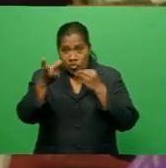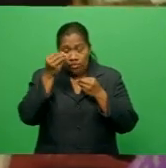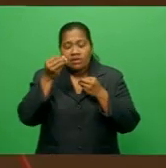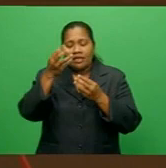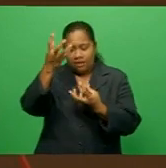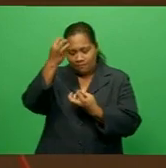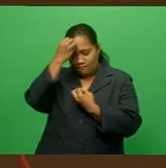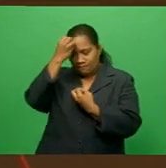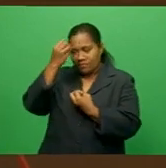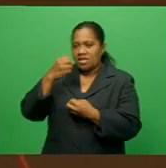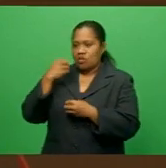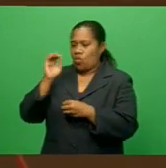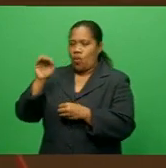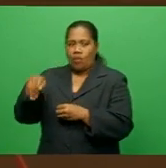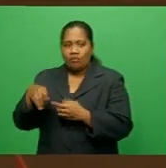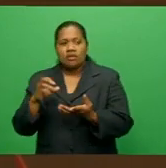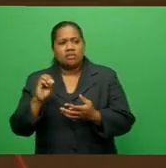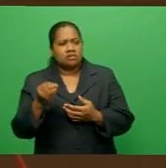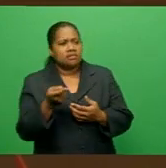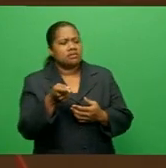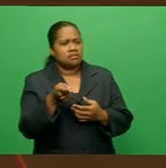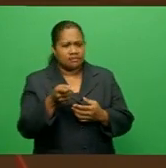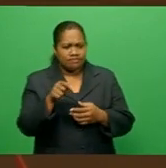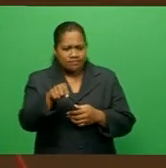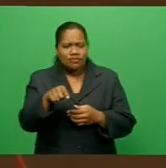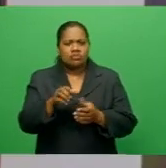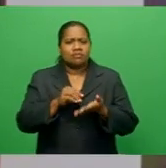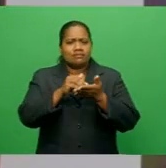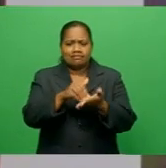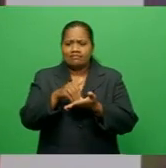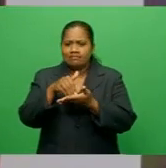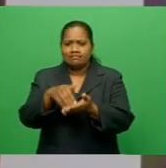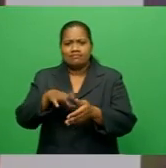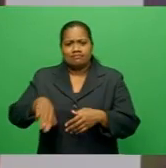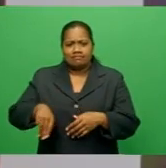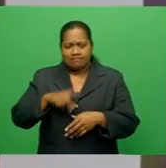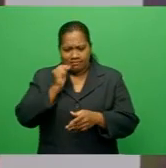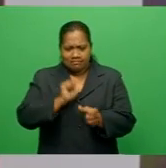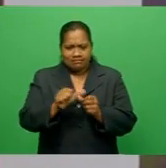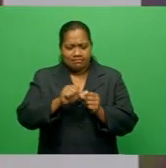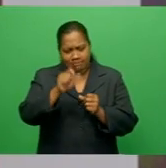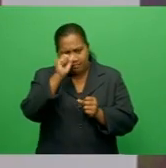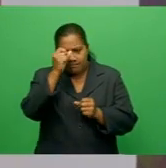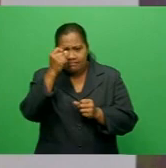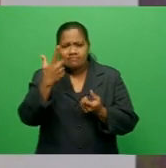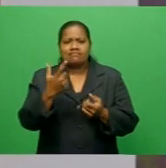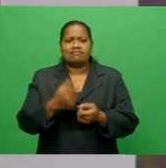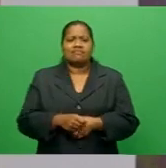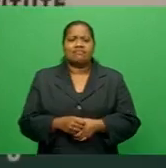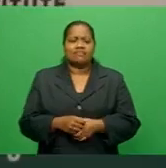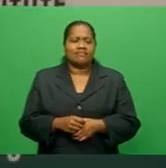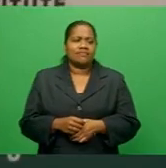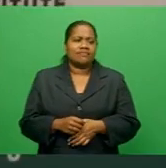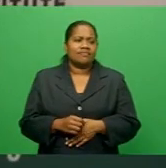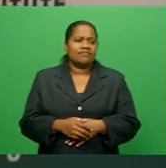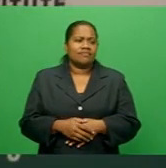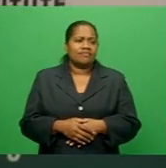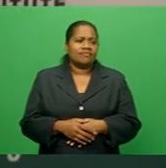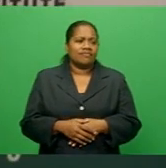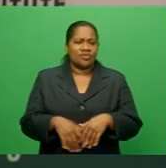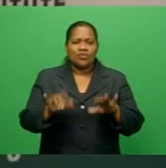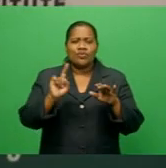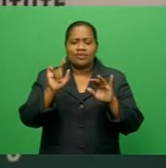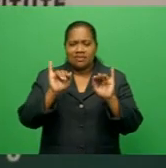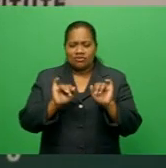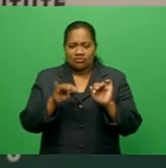says the convention is there to help its members better understand and address the issues they face during the pandemic. Your ability